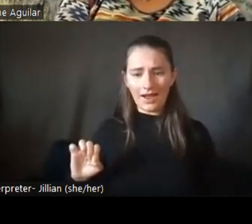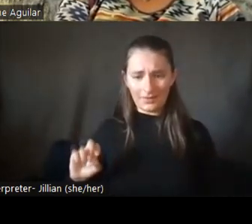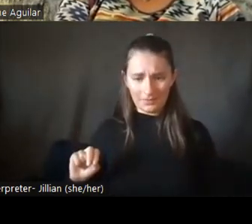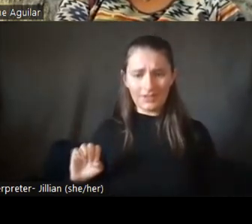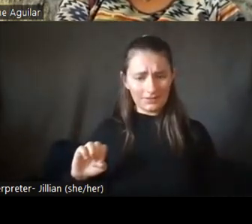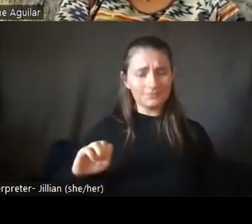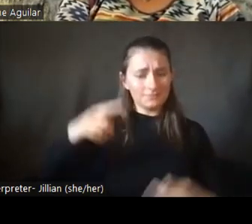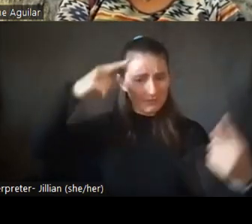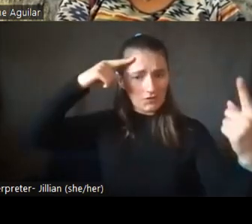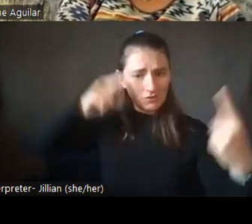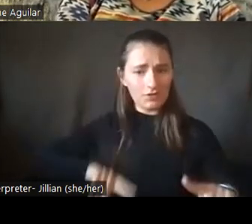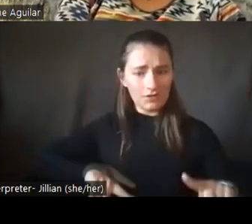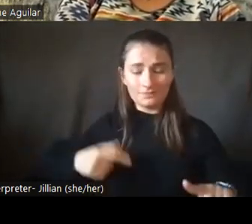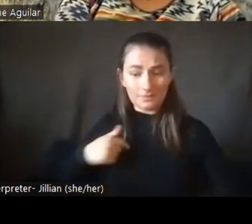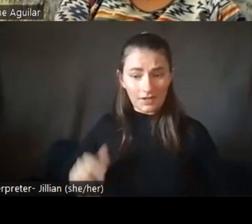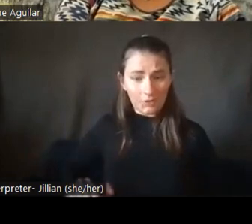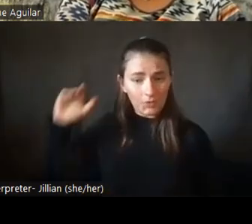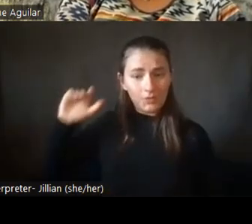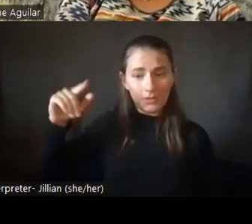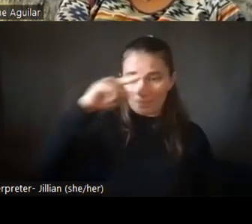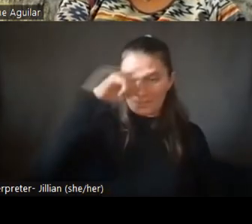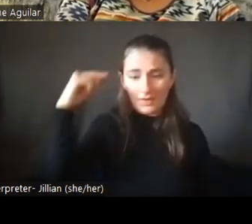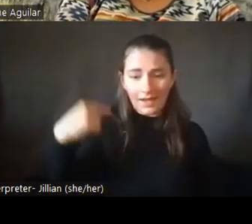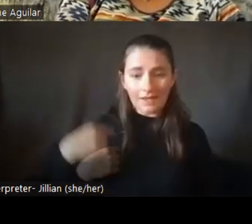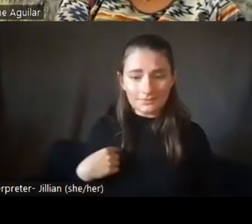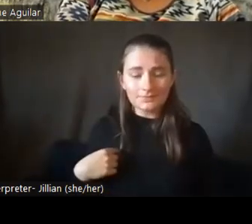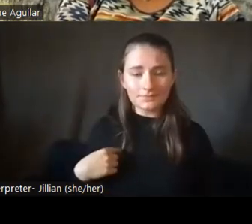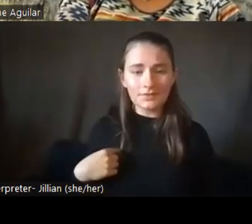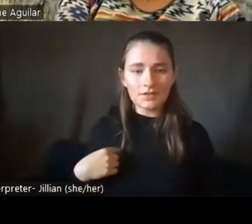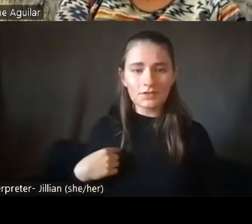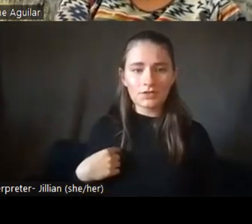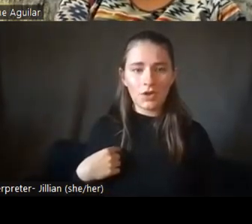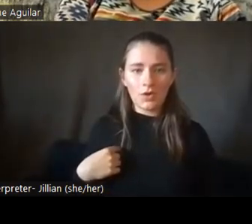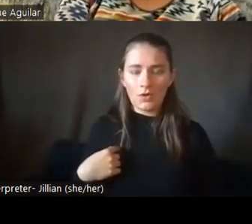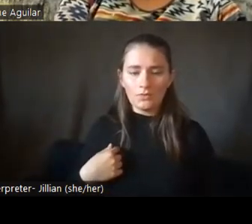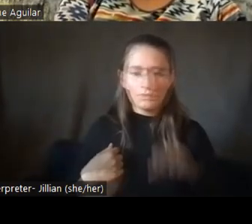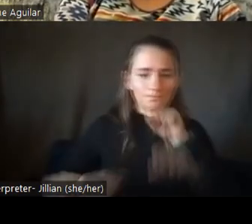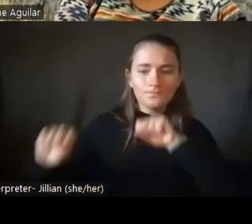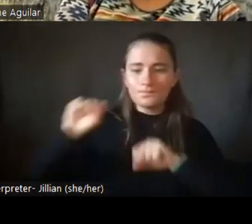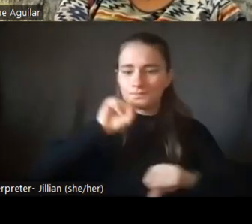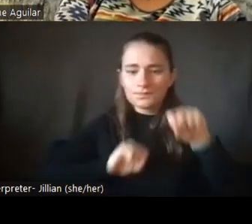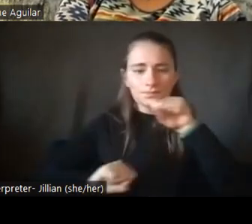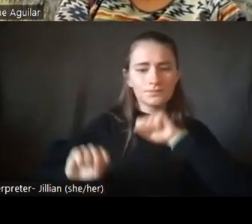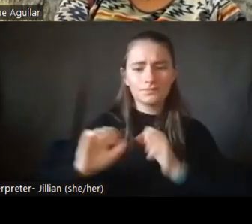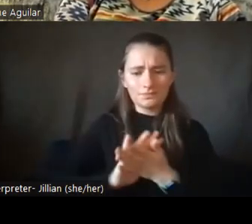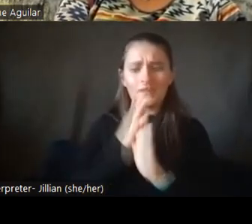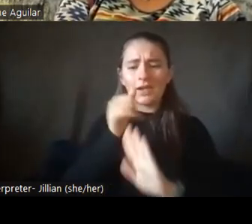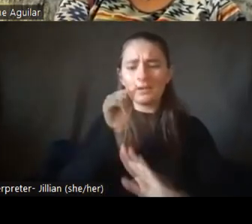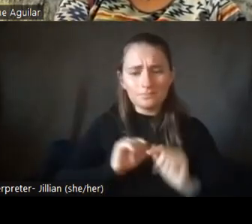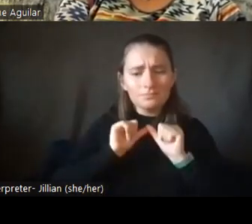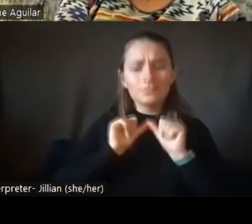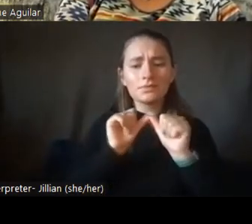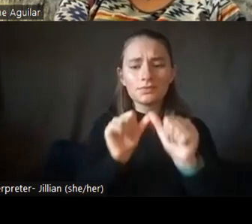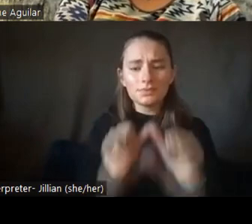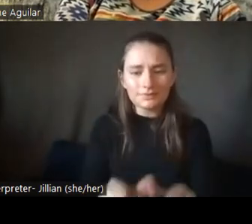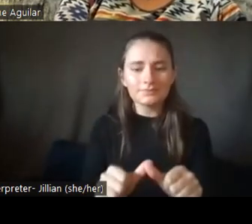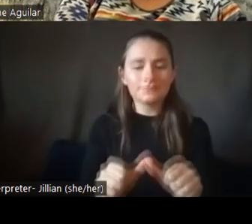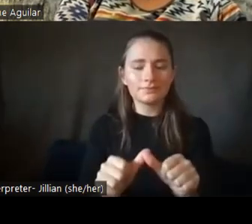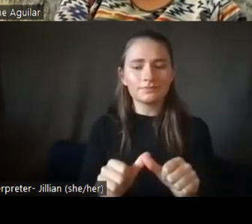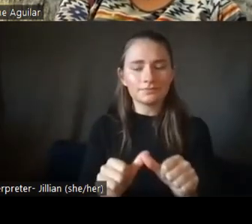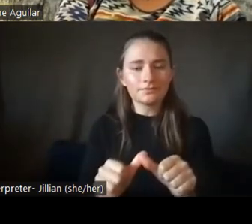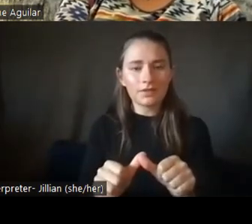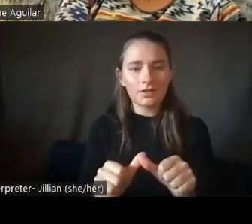face so many adversity, you know, you know, resilience becomes the norm. And so for me, I had to